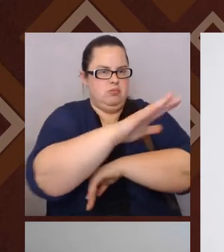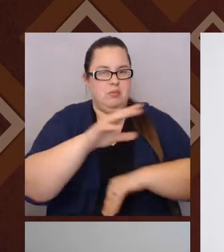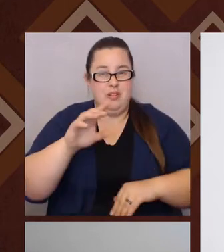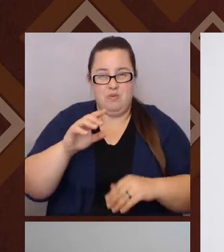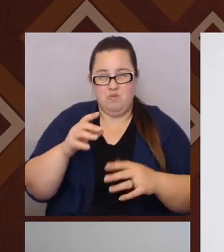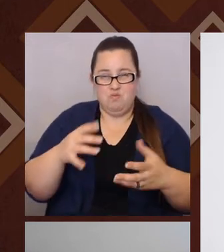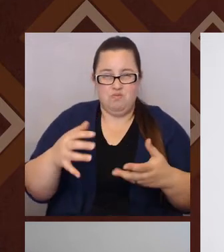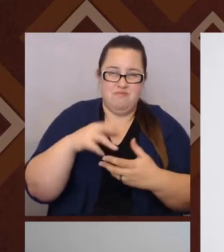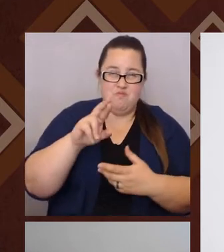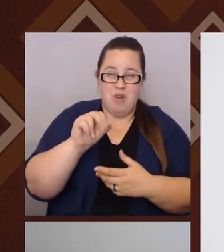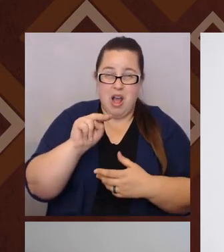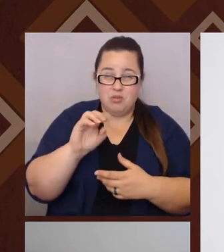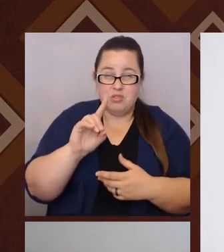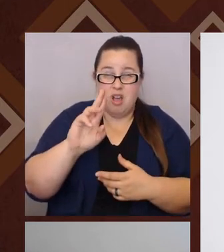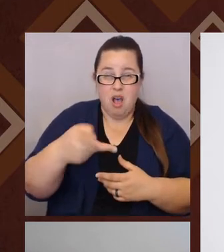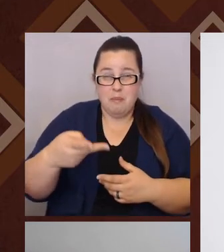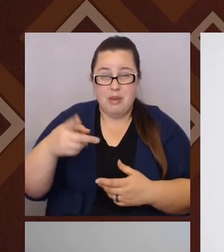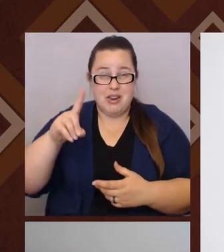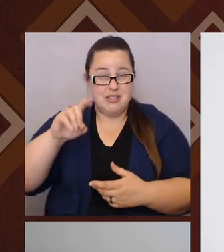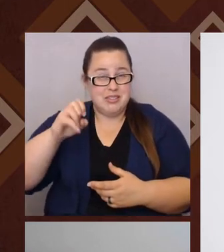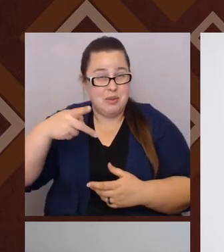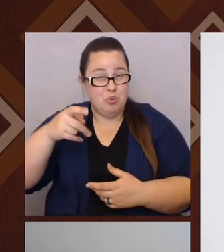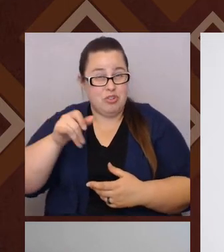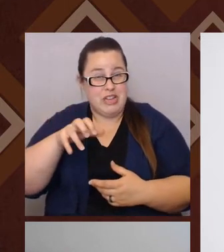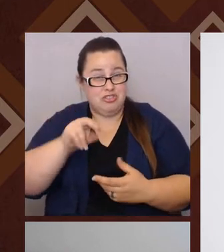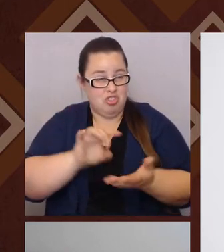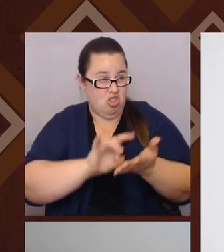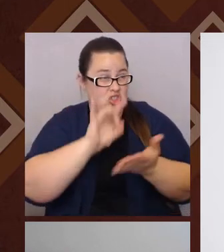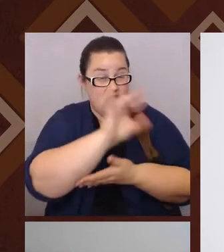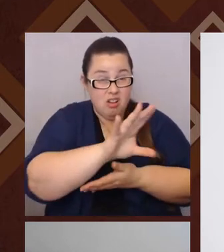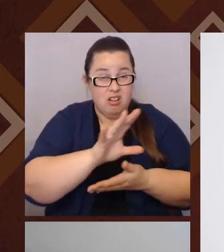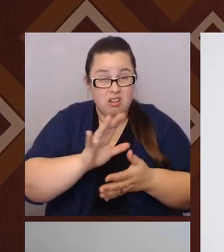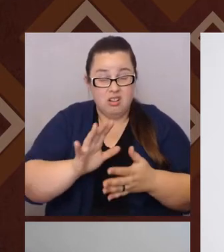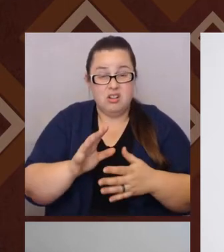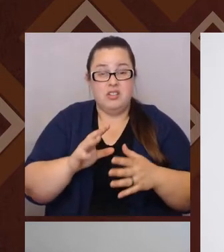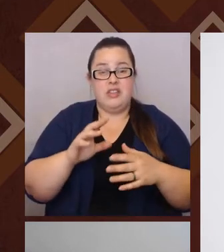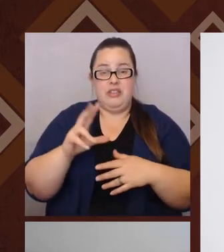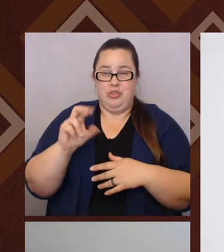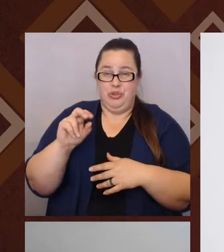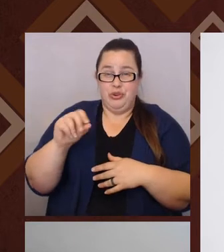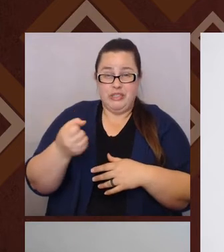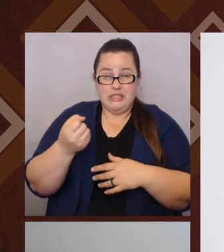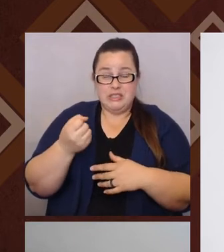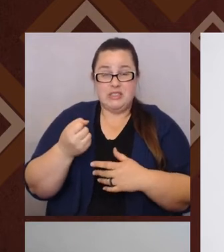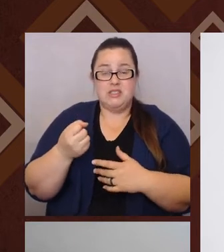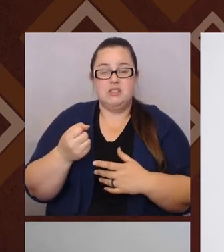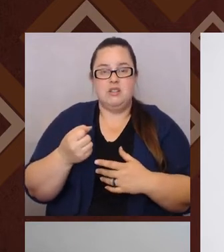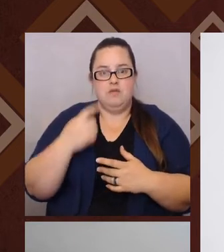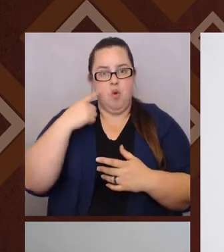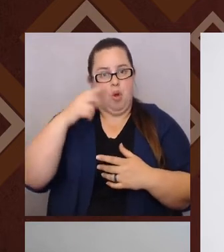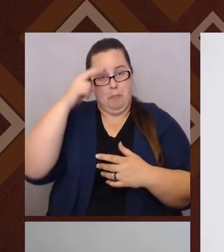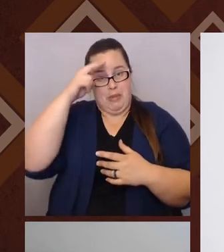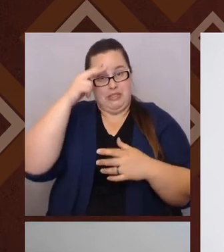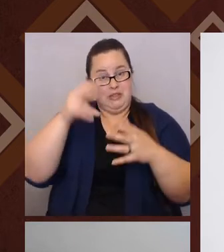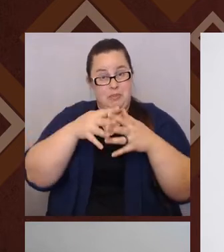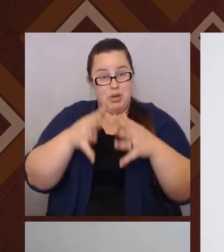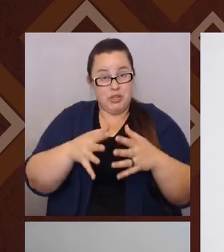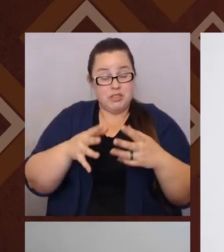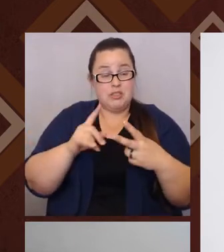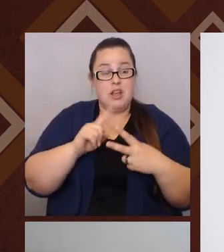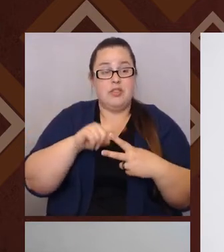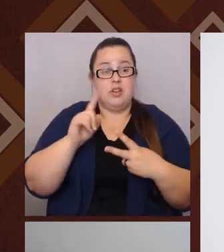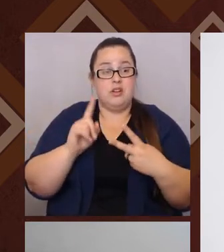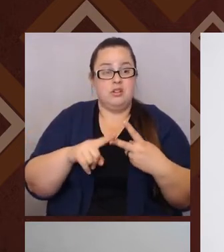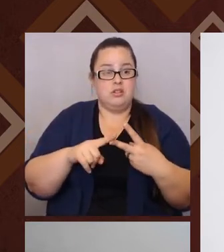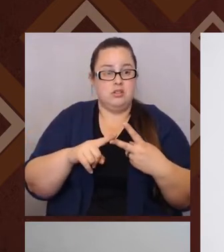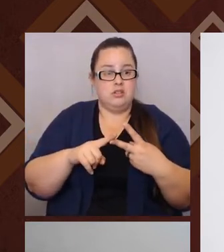As a response to the great depression, right? Right. the 1930s, there is this, um, that's,